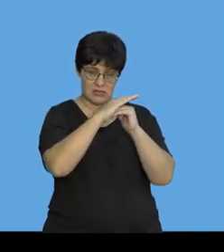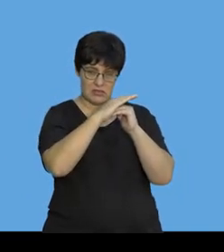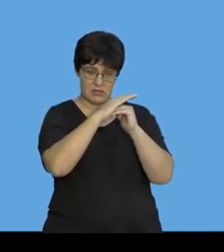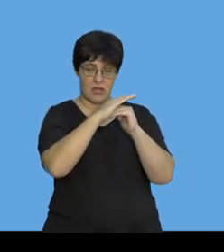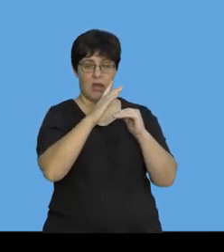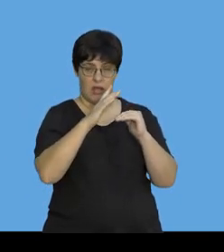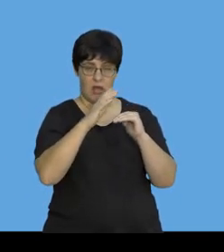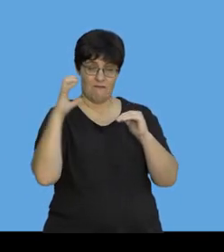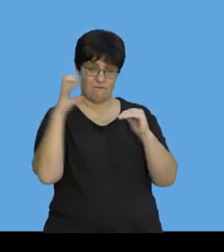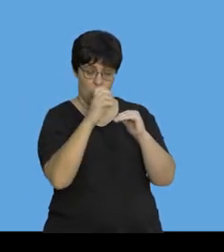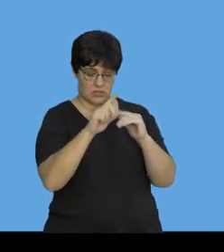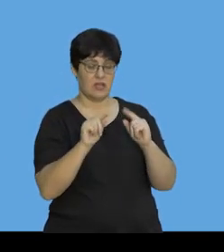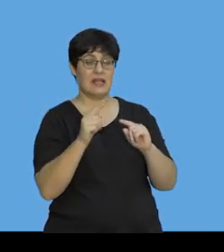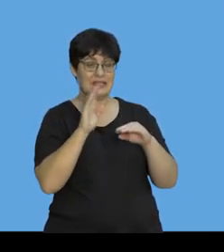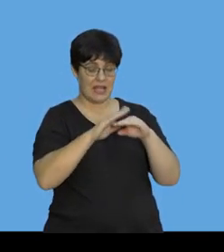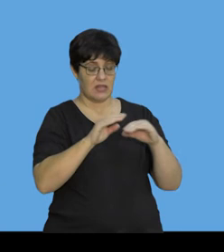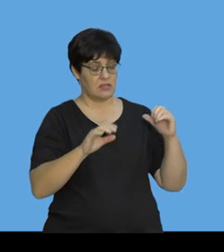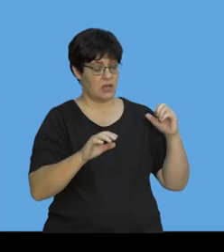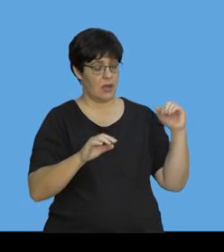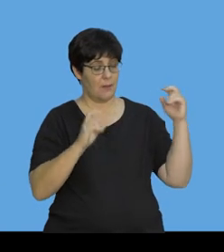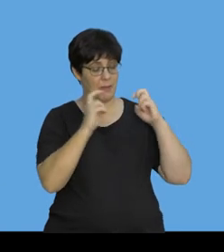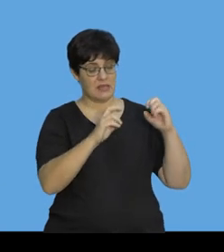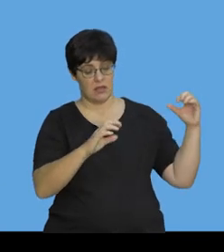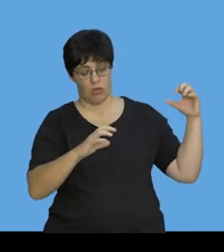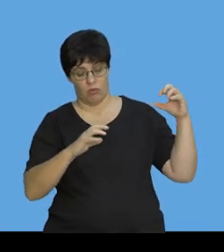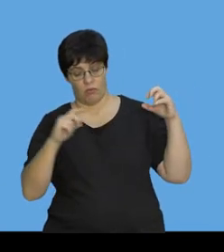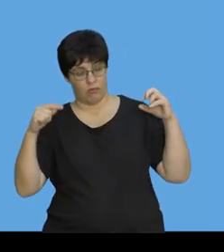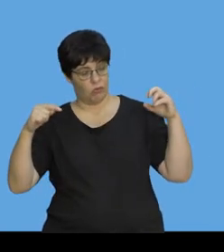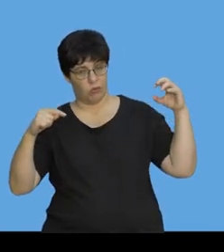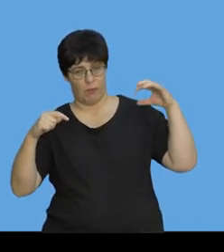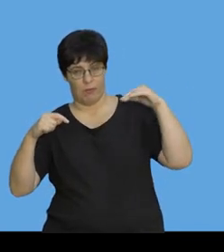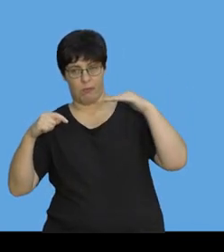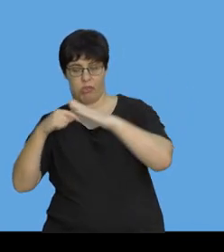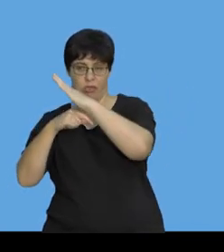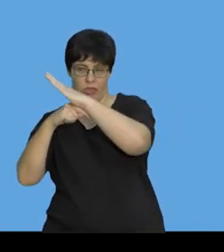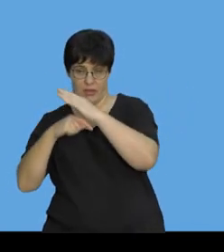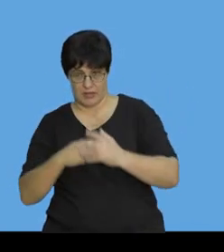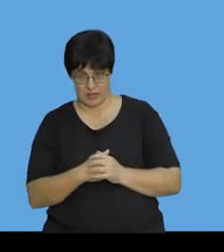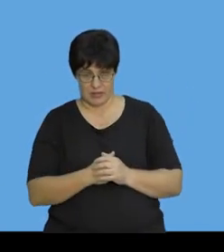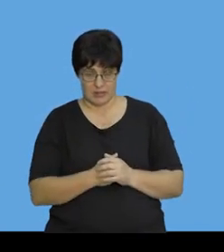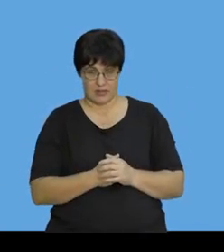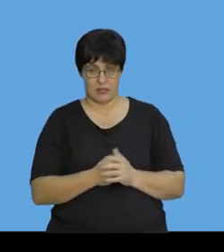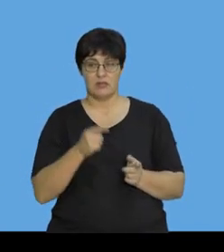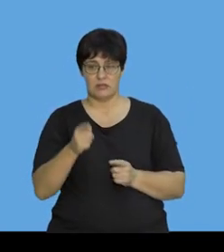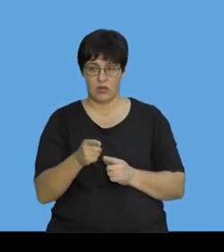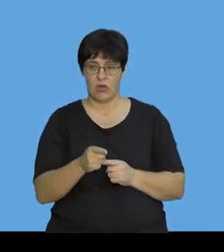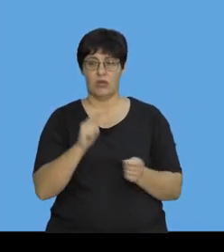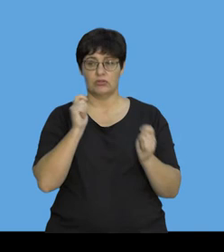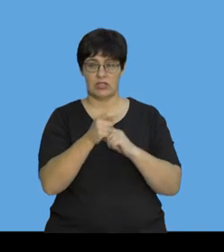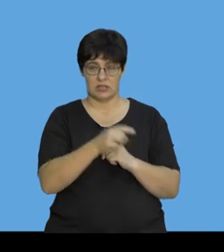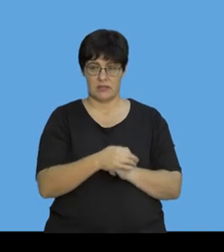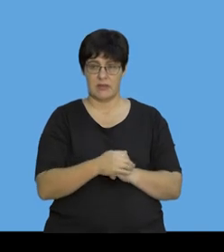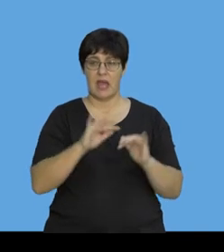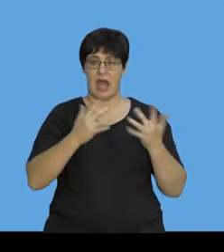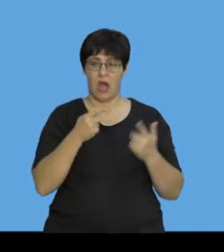force exerted by the bus on the insect? That's the first question. How does the change in momentum of the bus compare to the change in momentum of the